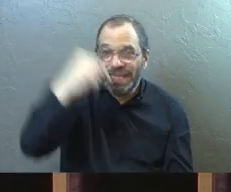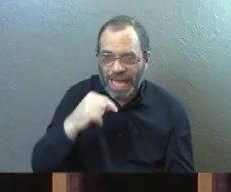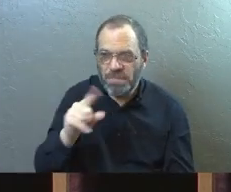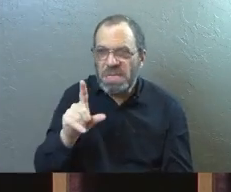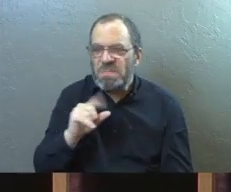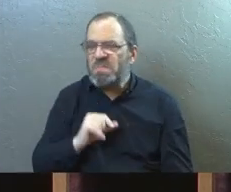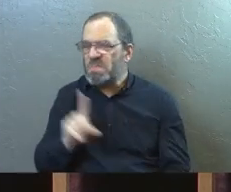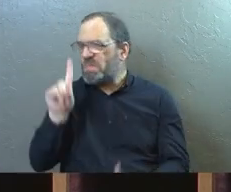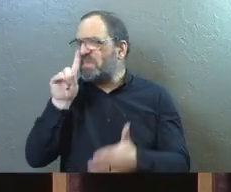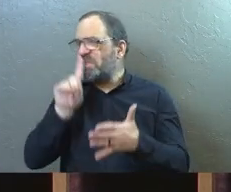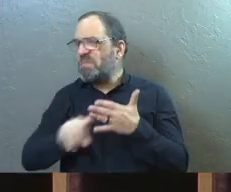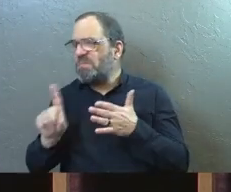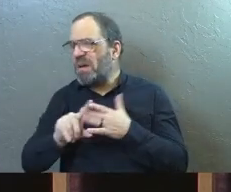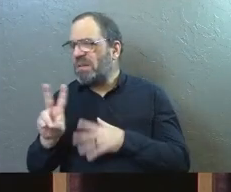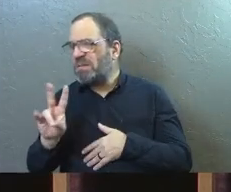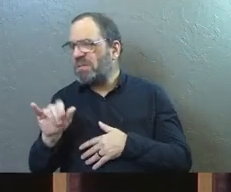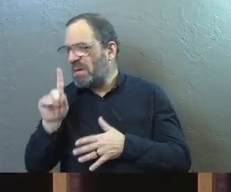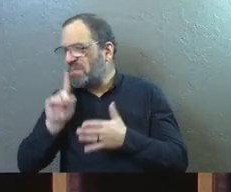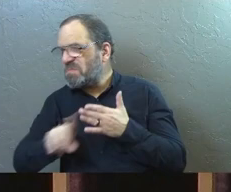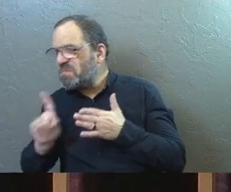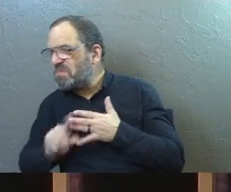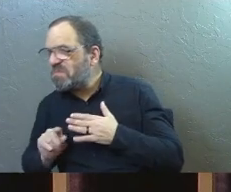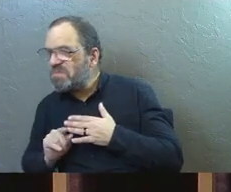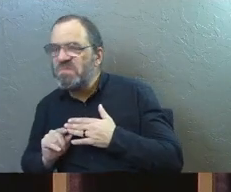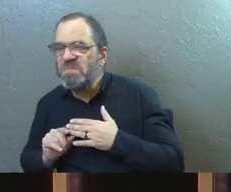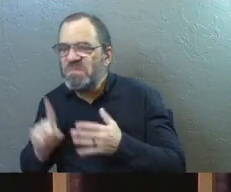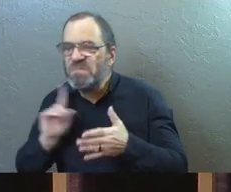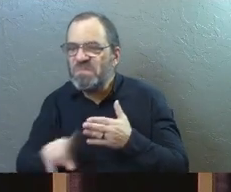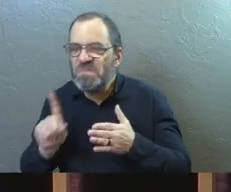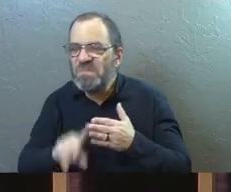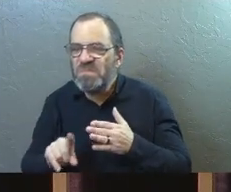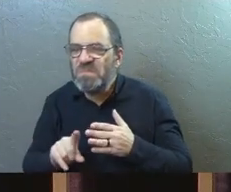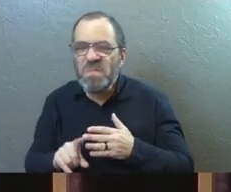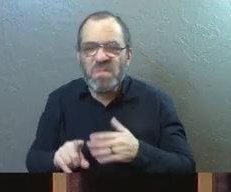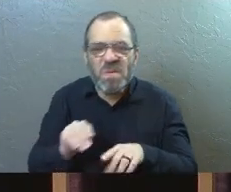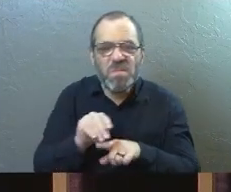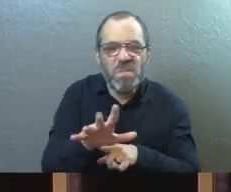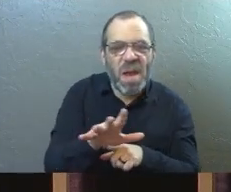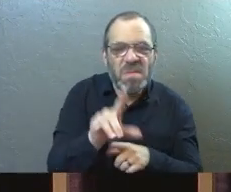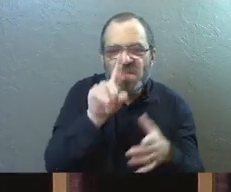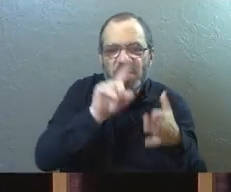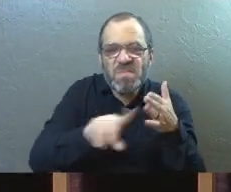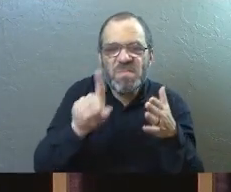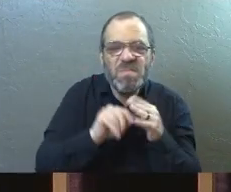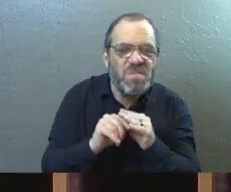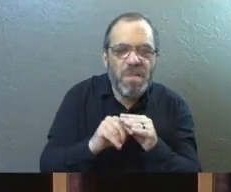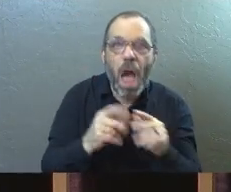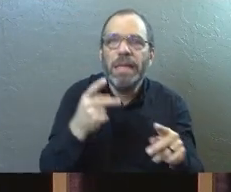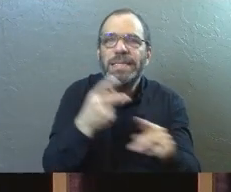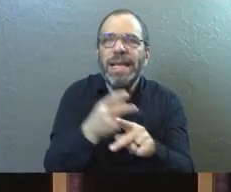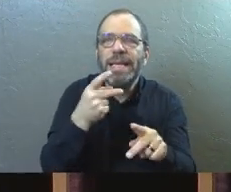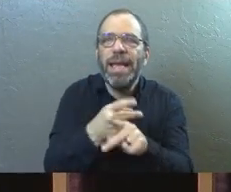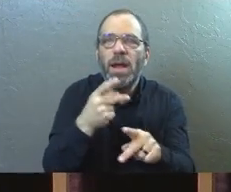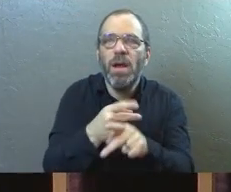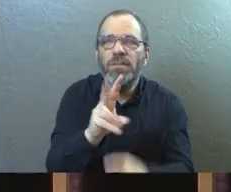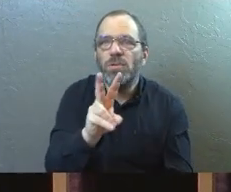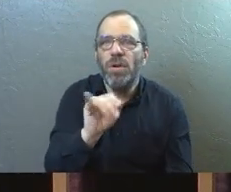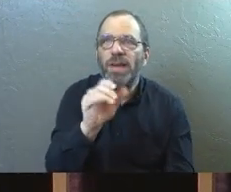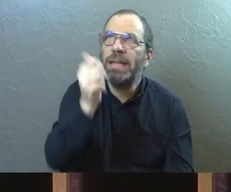inspecting the vine. And he's inspecting your branch. And he's taking care of it